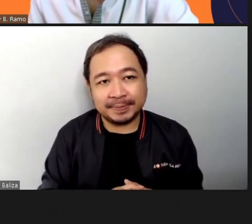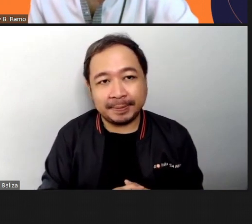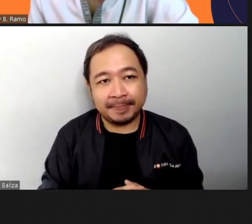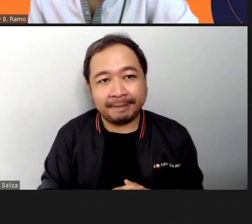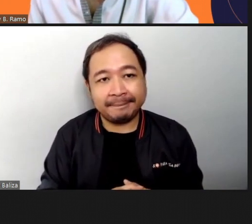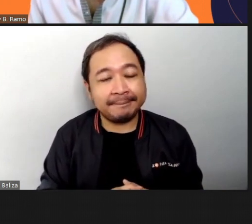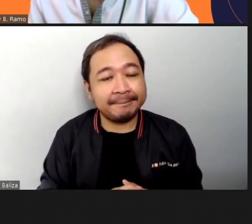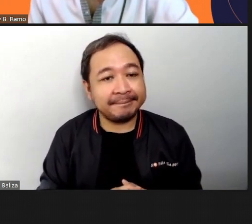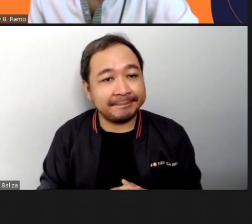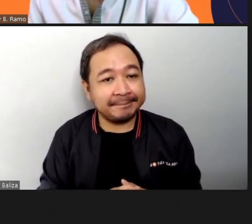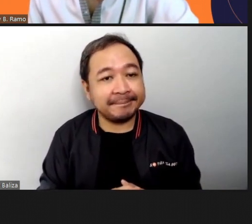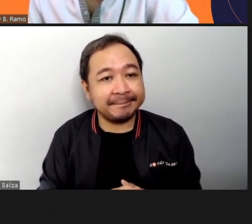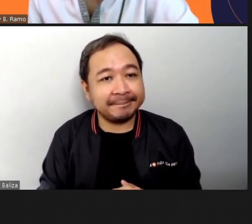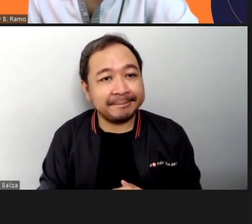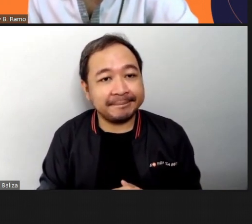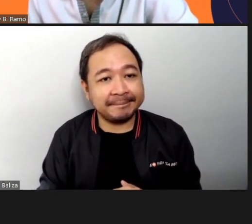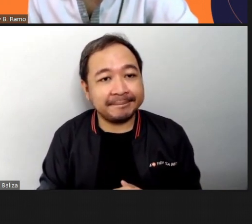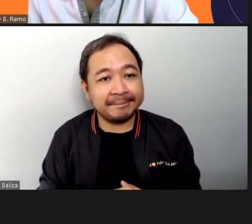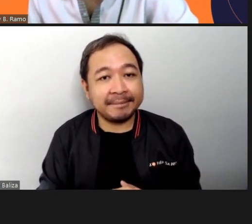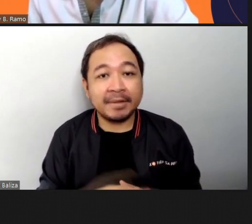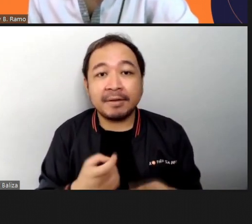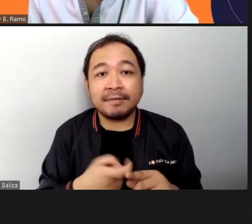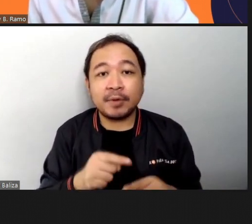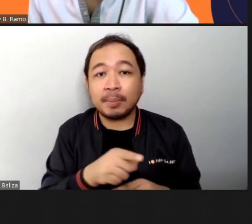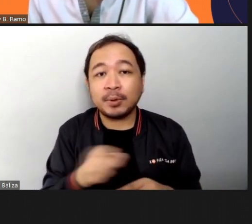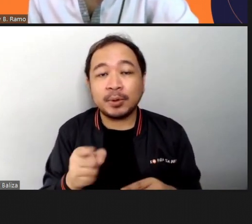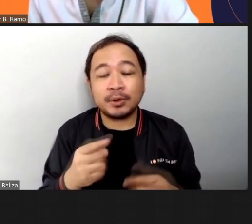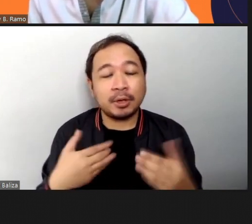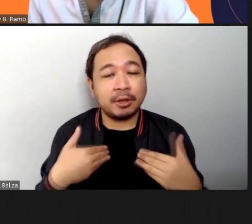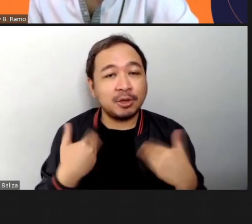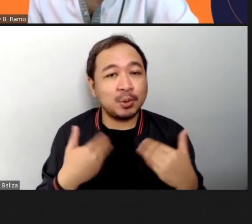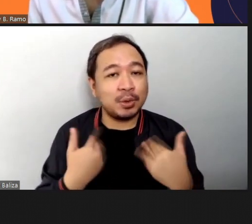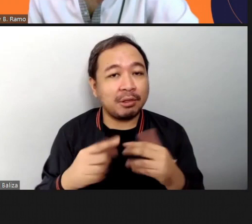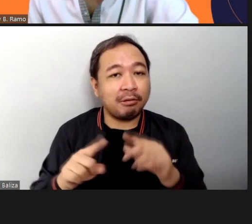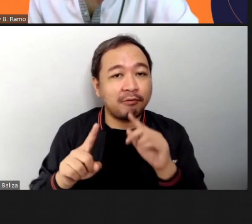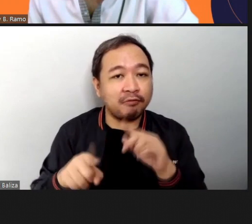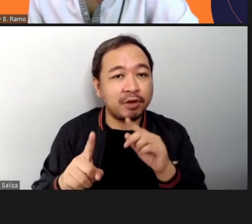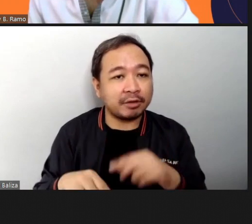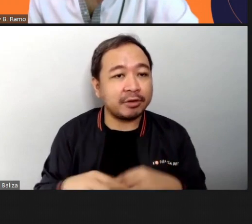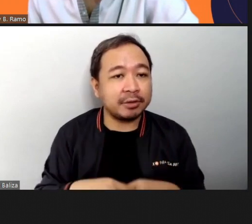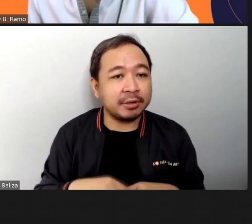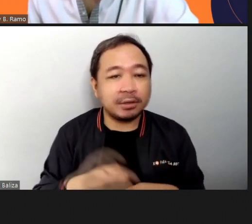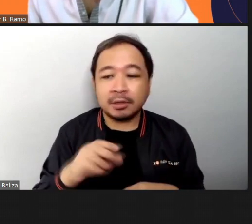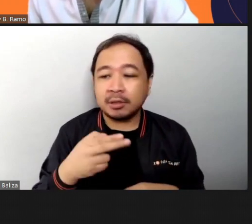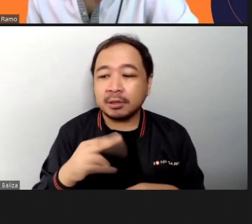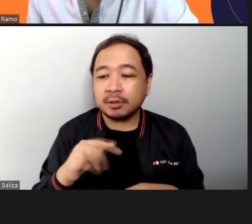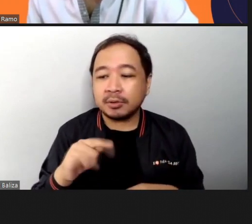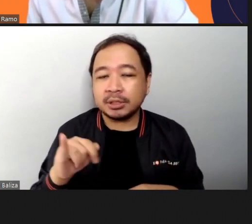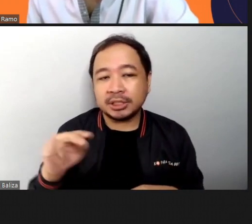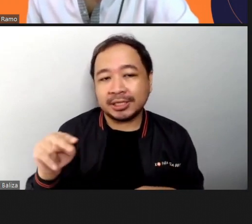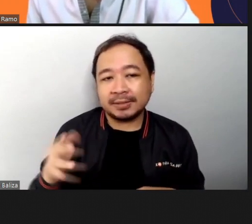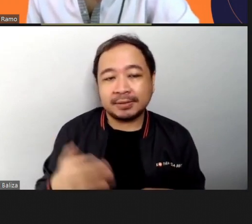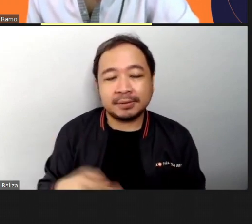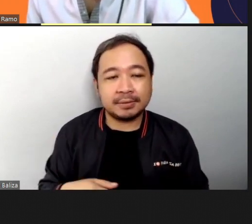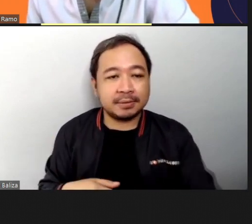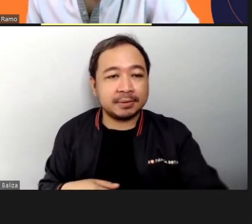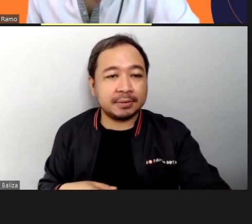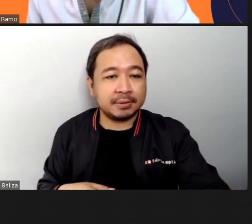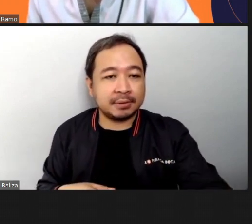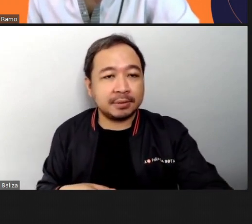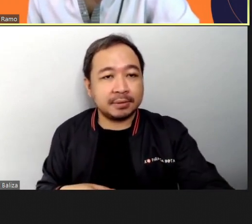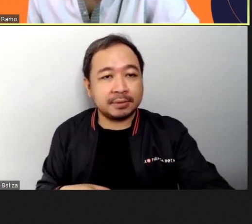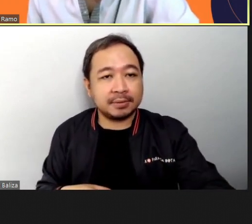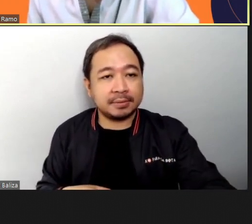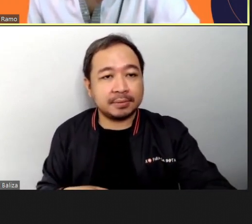okay from our youth reactor sir Christian Ray Ramo any advice